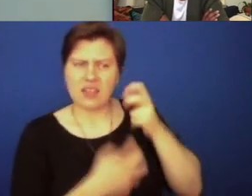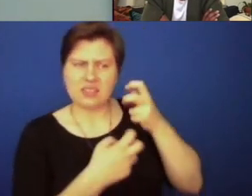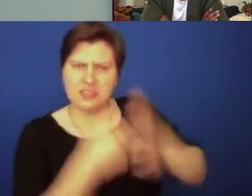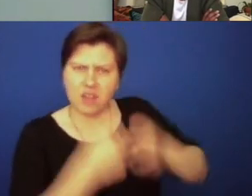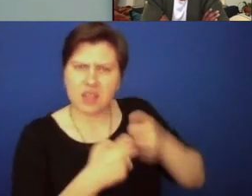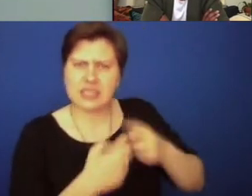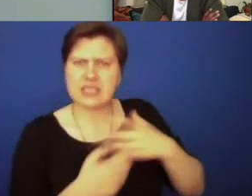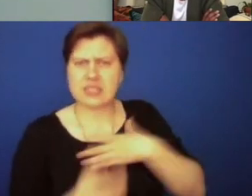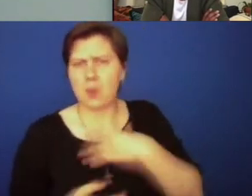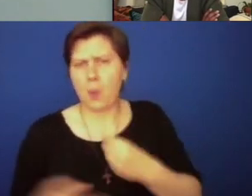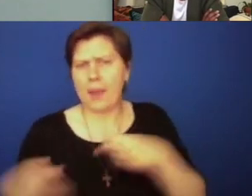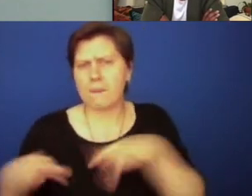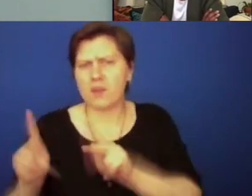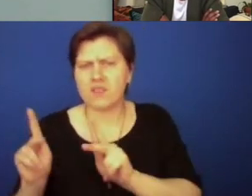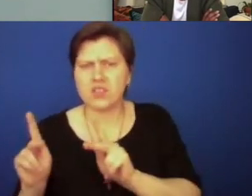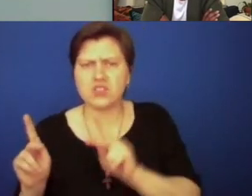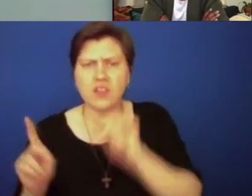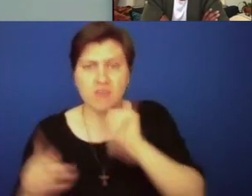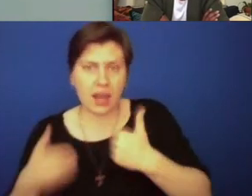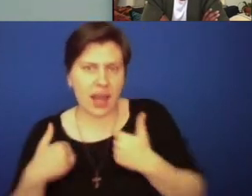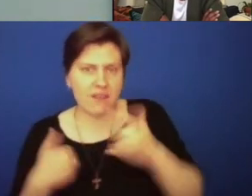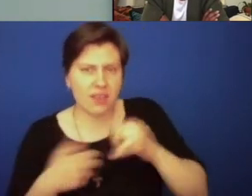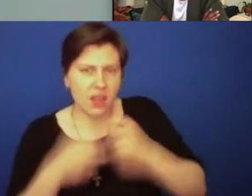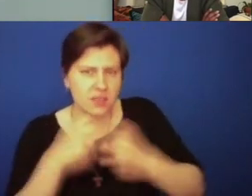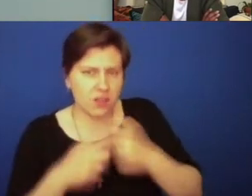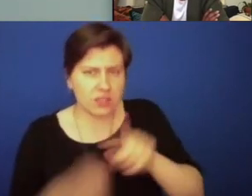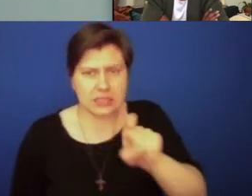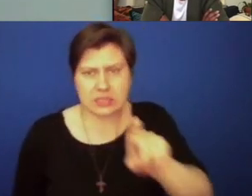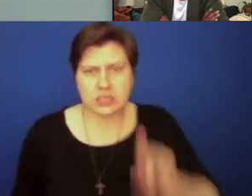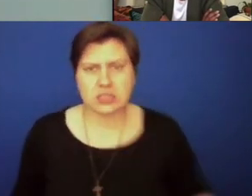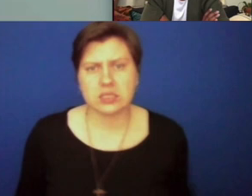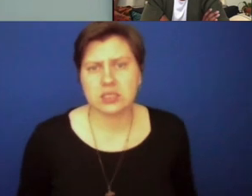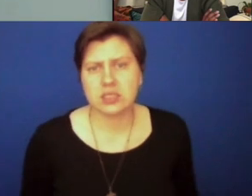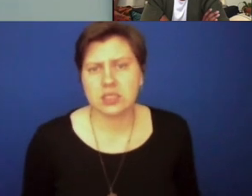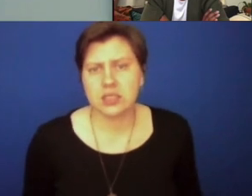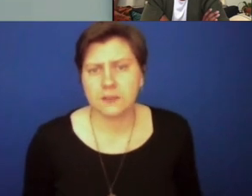and maybe the white privilege of not having those difficulties as was named earlier?